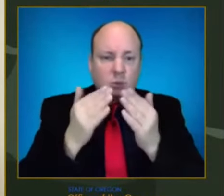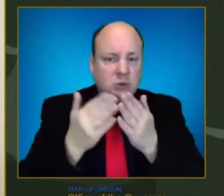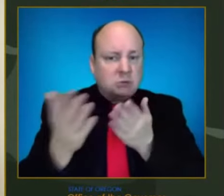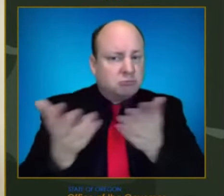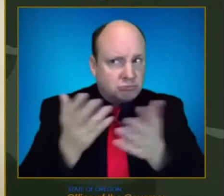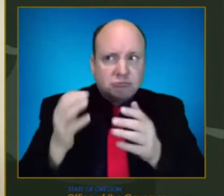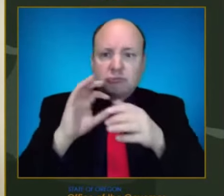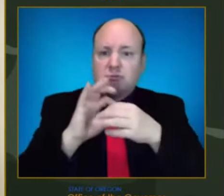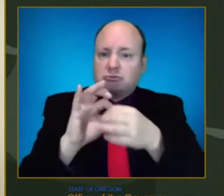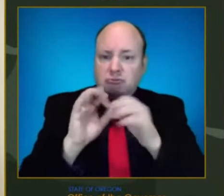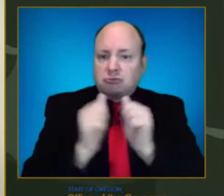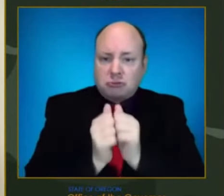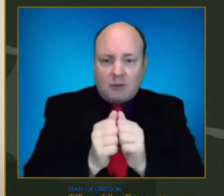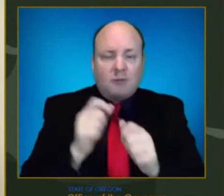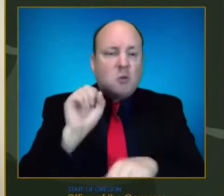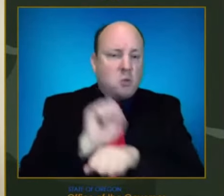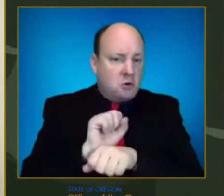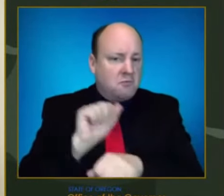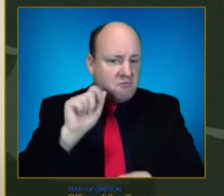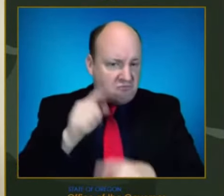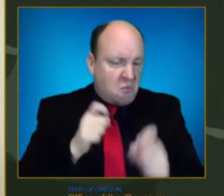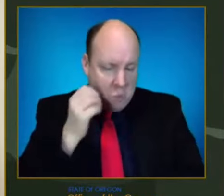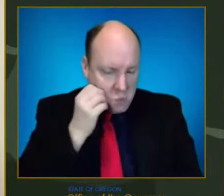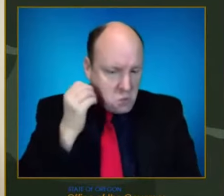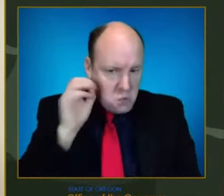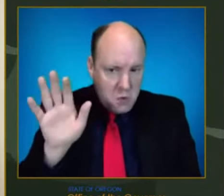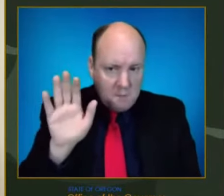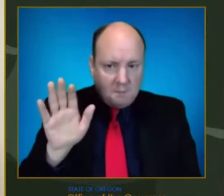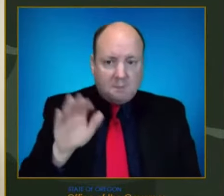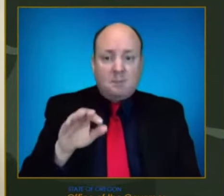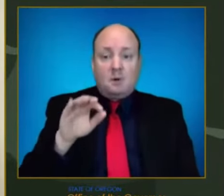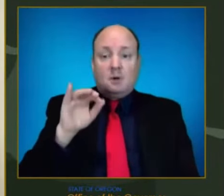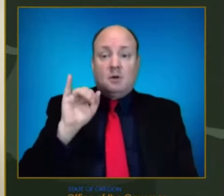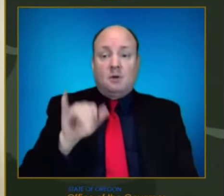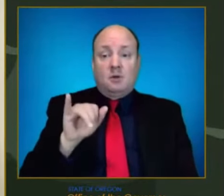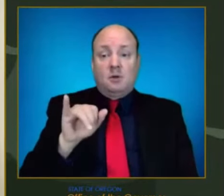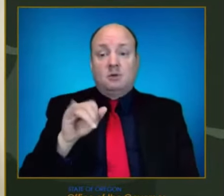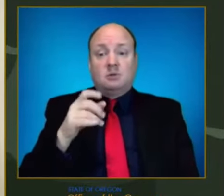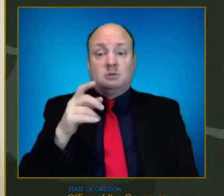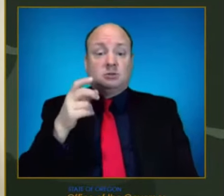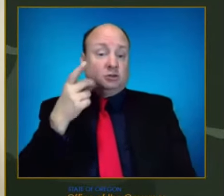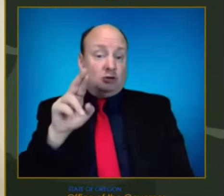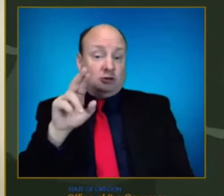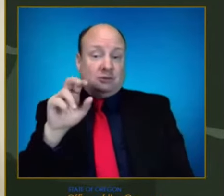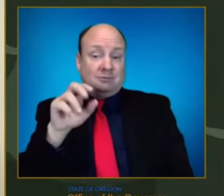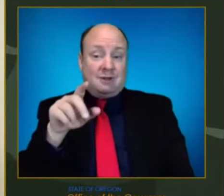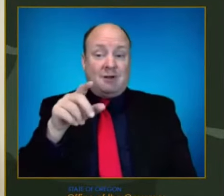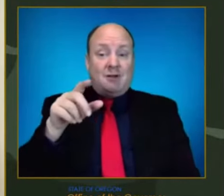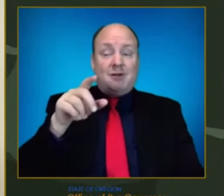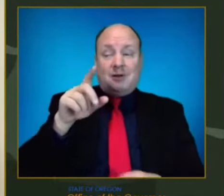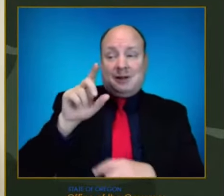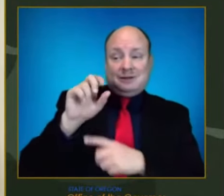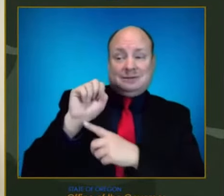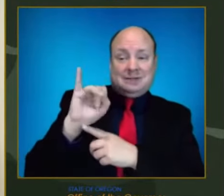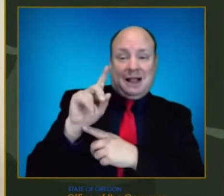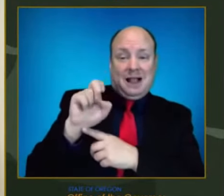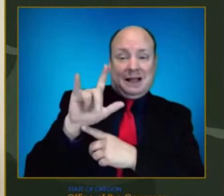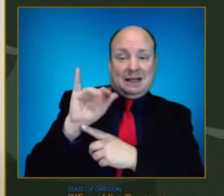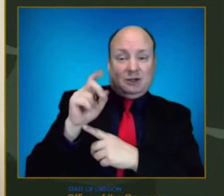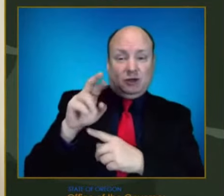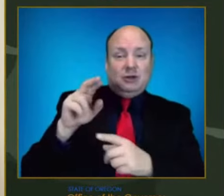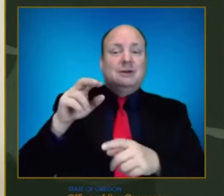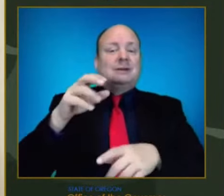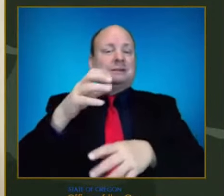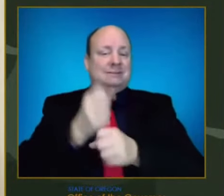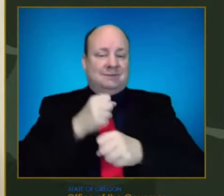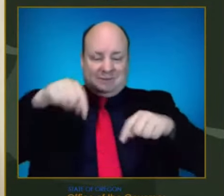As Dr. Seidlinger says so eloquently, we are all in this together and each one of our actions can make a difference. And the reason why it